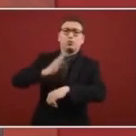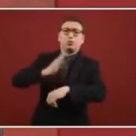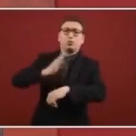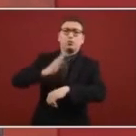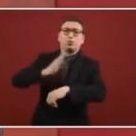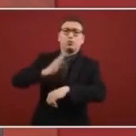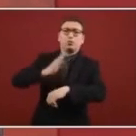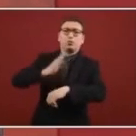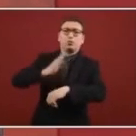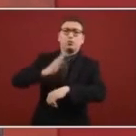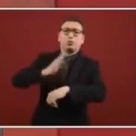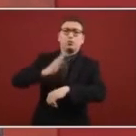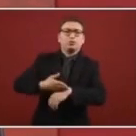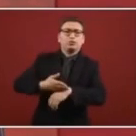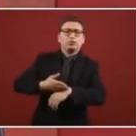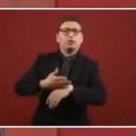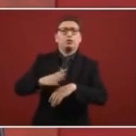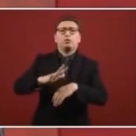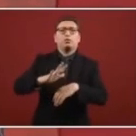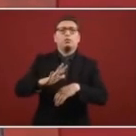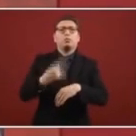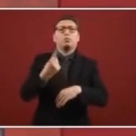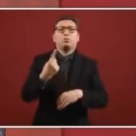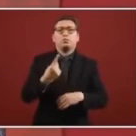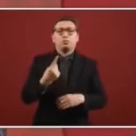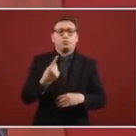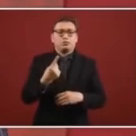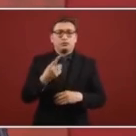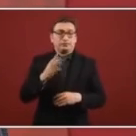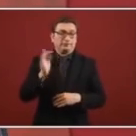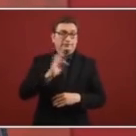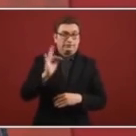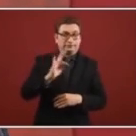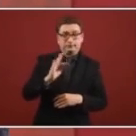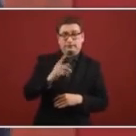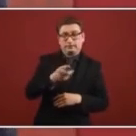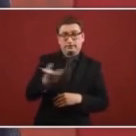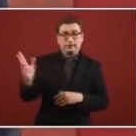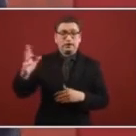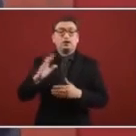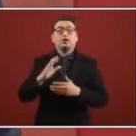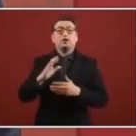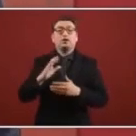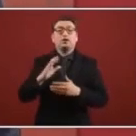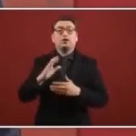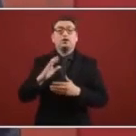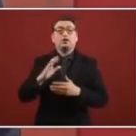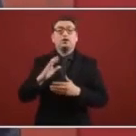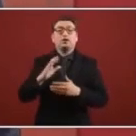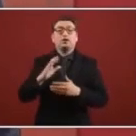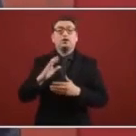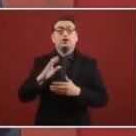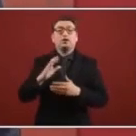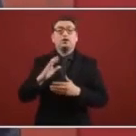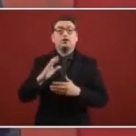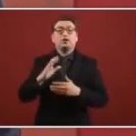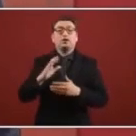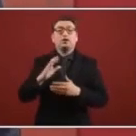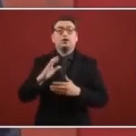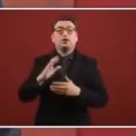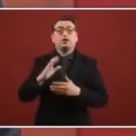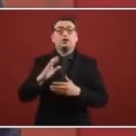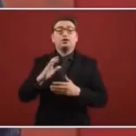or taking revenge against qualifiers